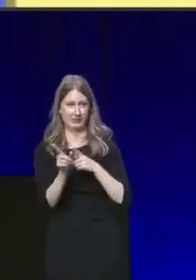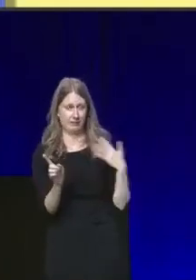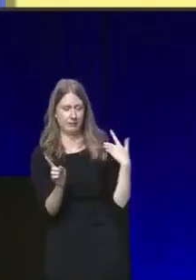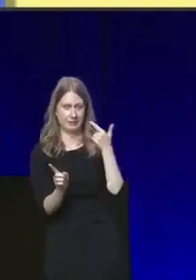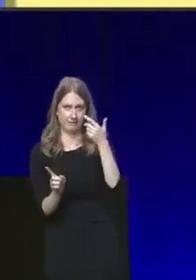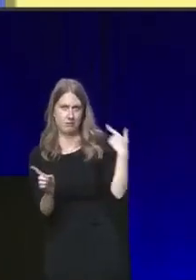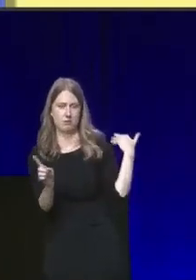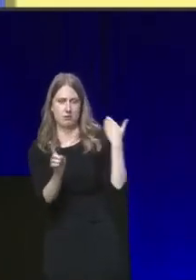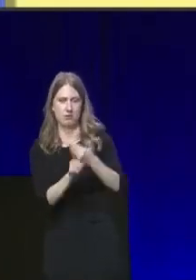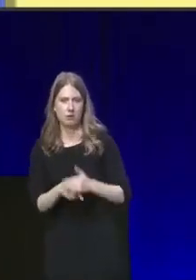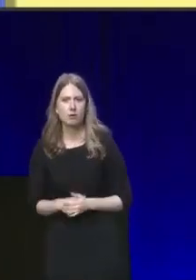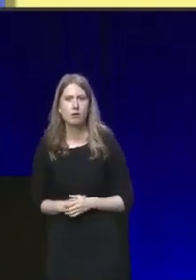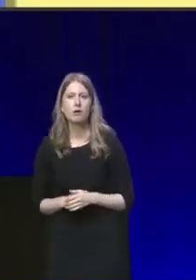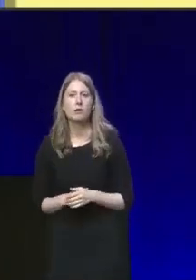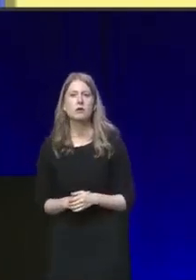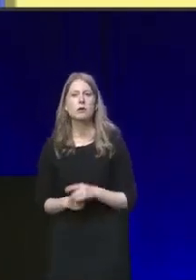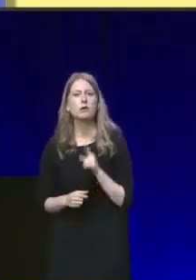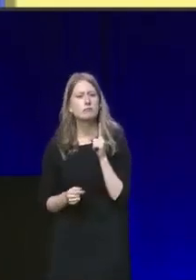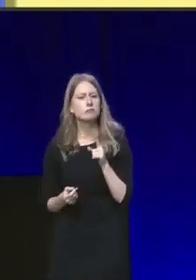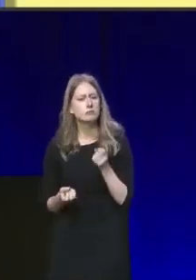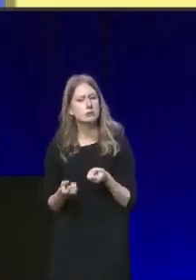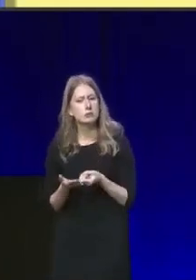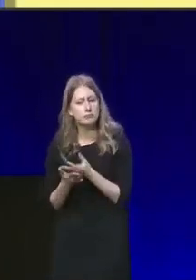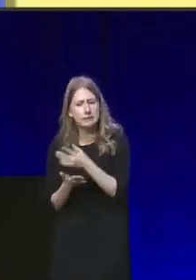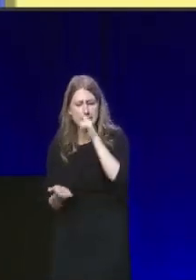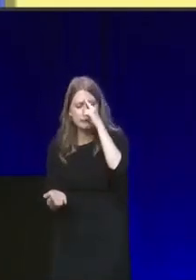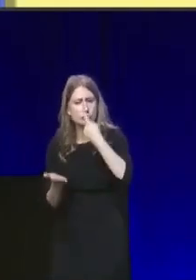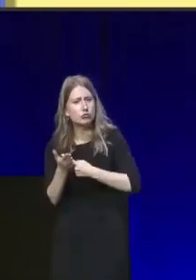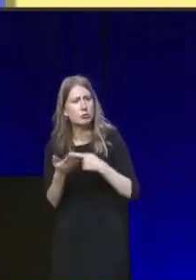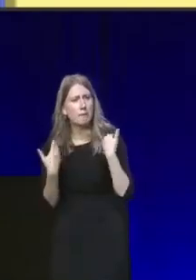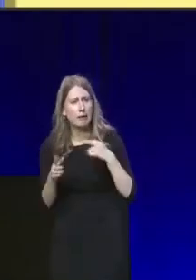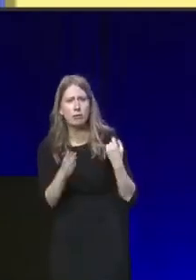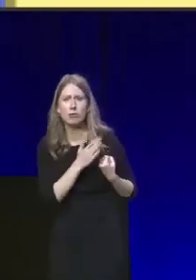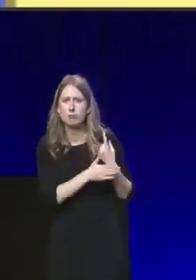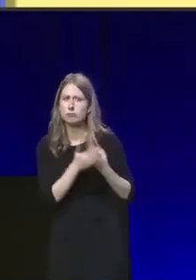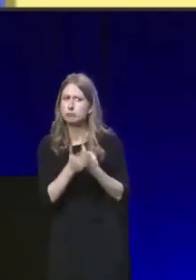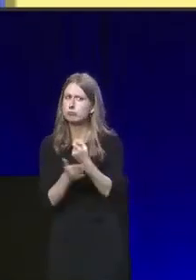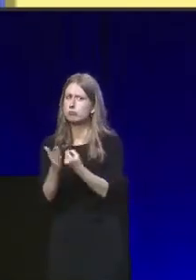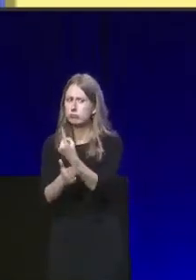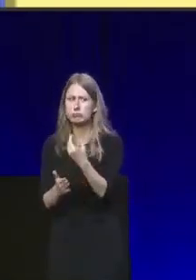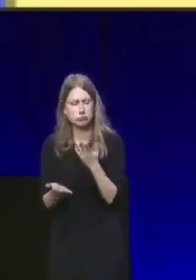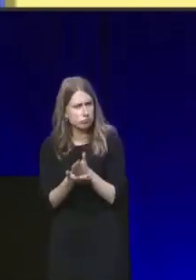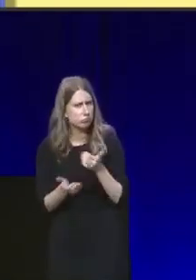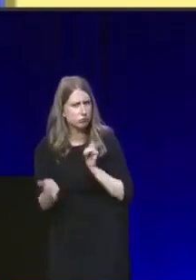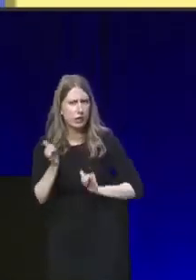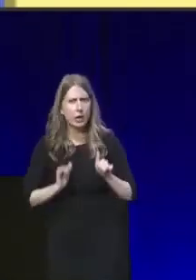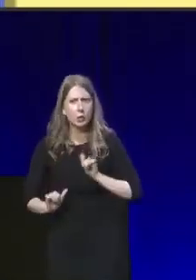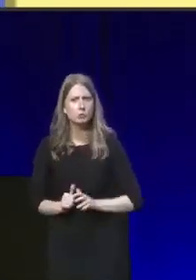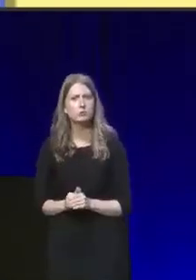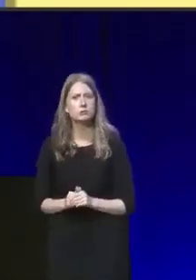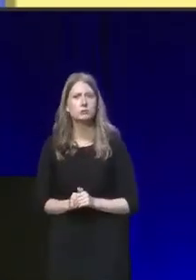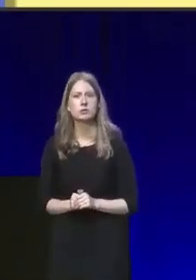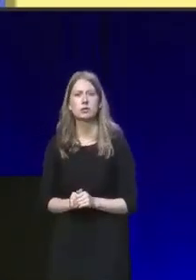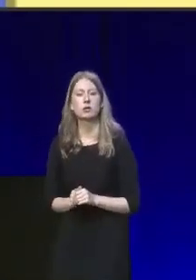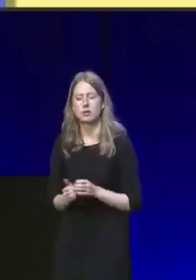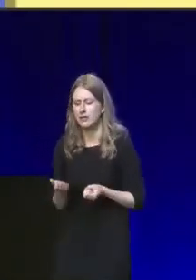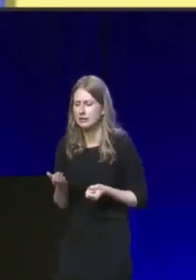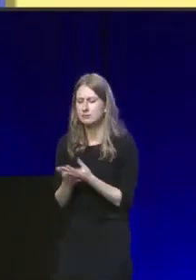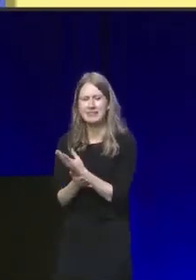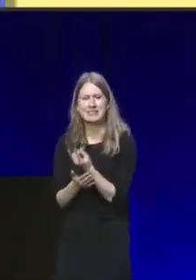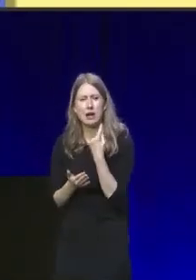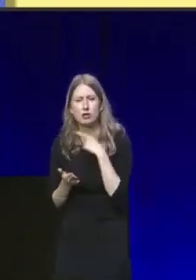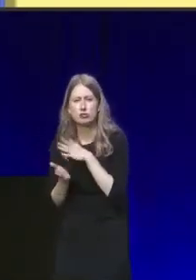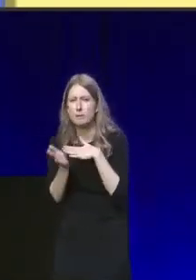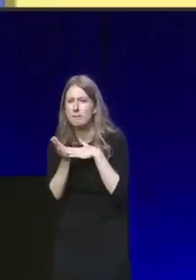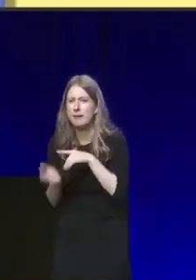But we have taken spending decisions, and believe you me, I'm proud of them. We're spending hundreds of millions